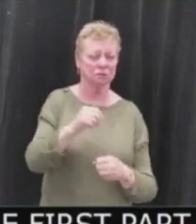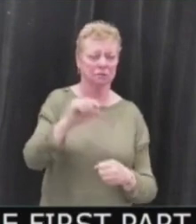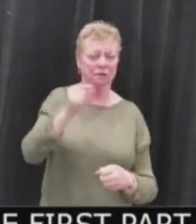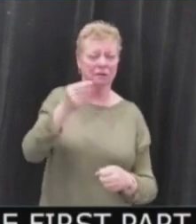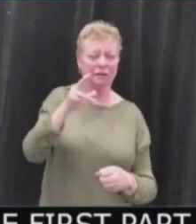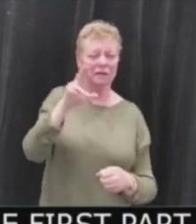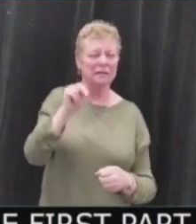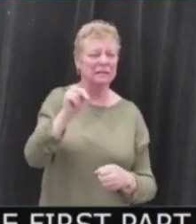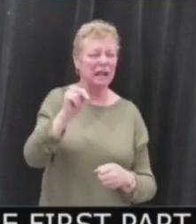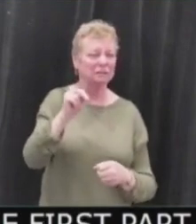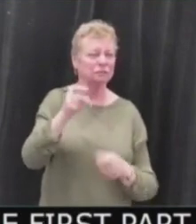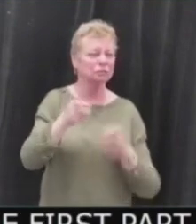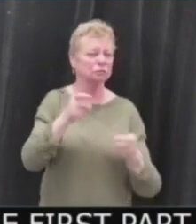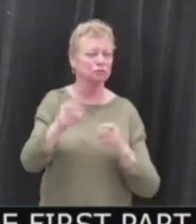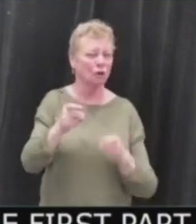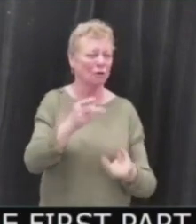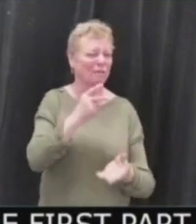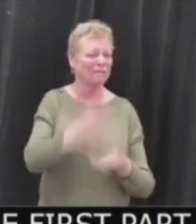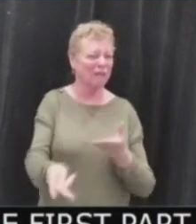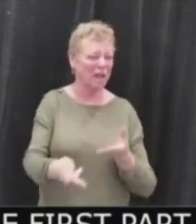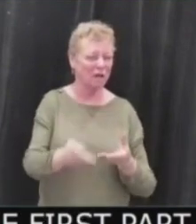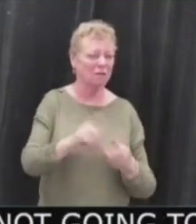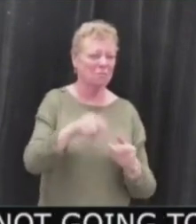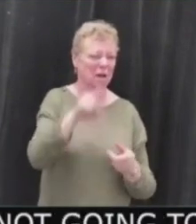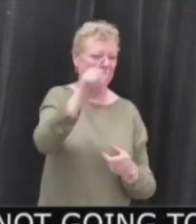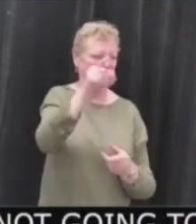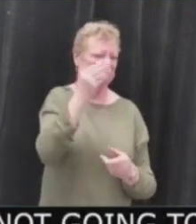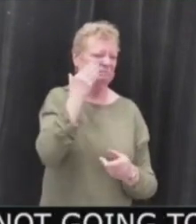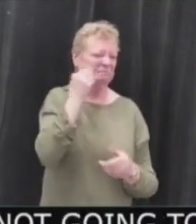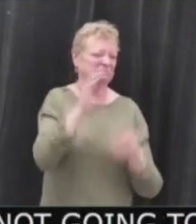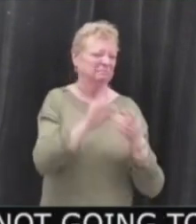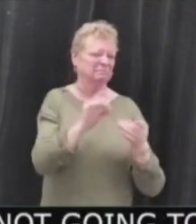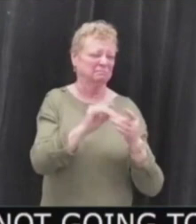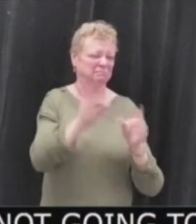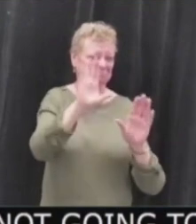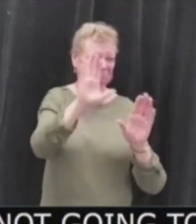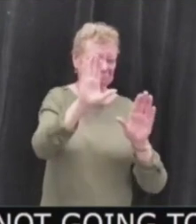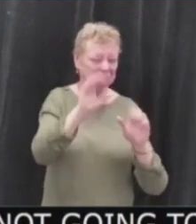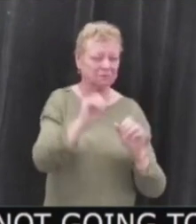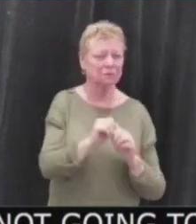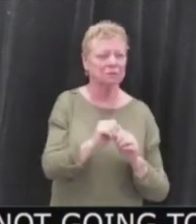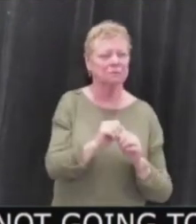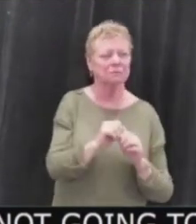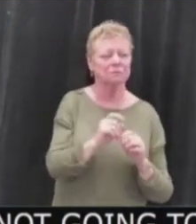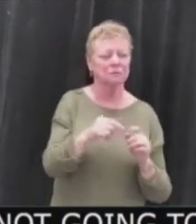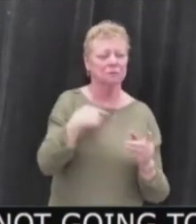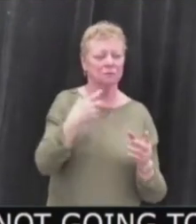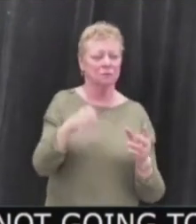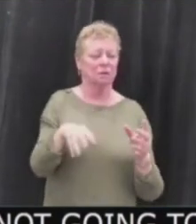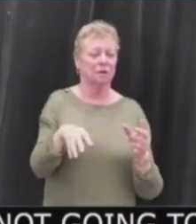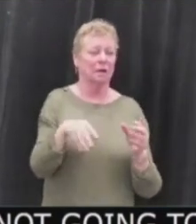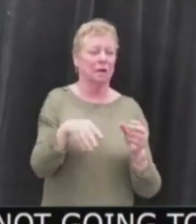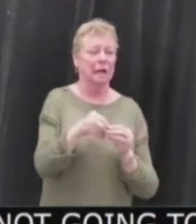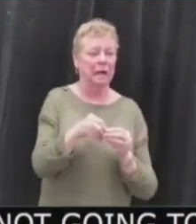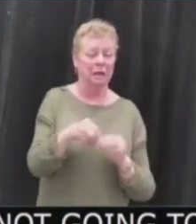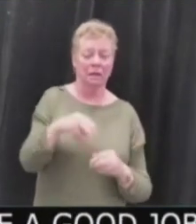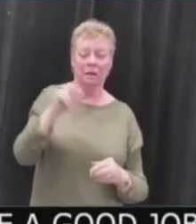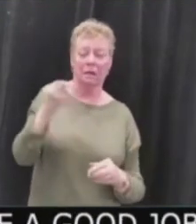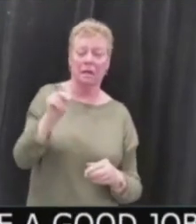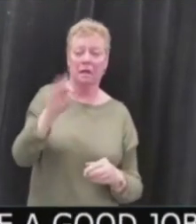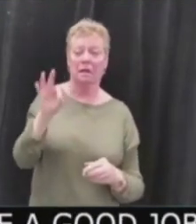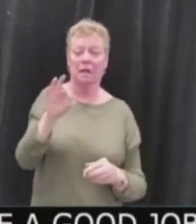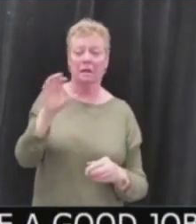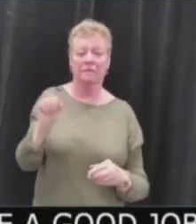that. Azar Blake Brown has covered that, and he's done a good job of his historical perspective. But just in the intro, I'd like to add that of great concern to the NFA,